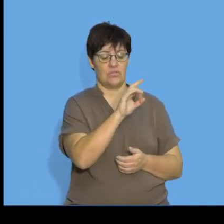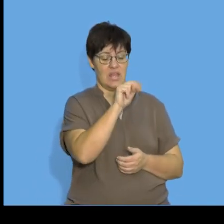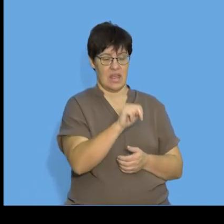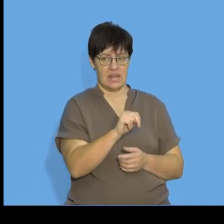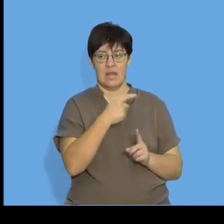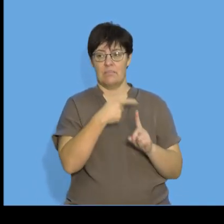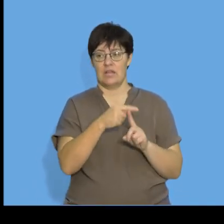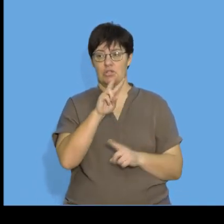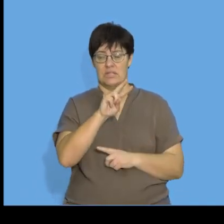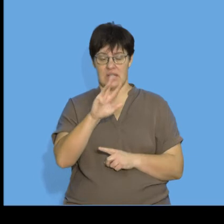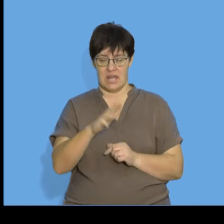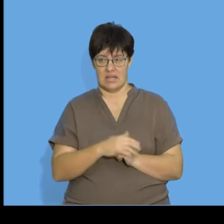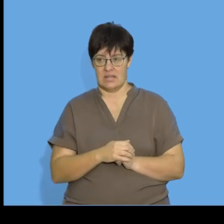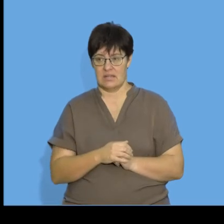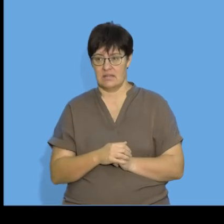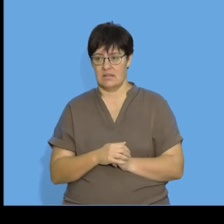3n plus 29